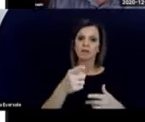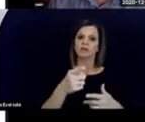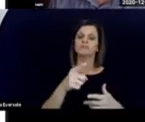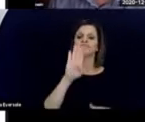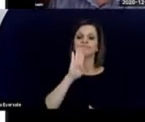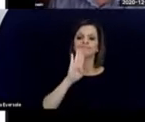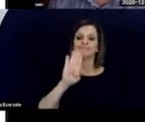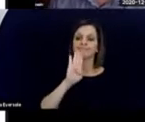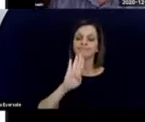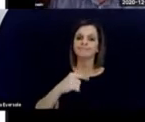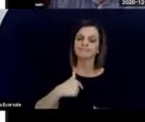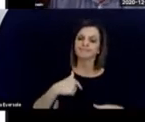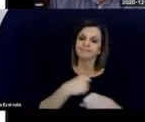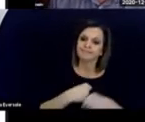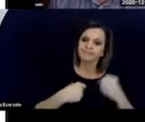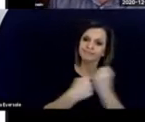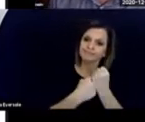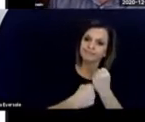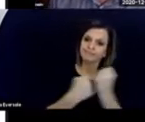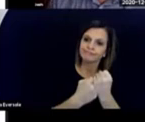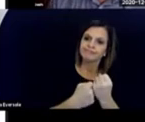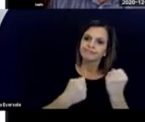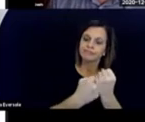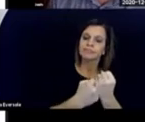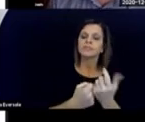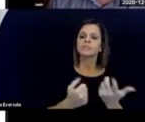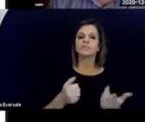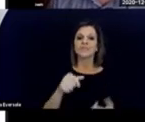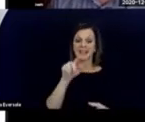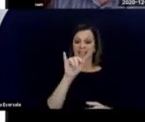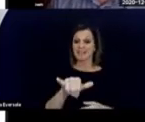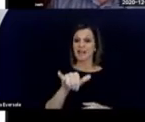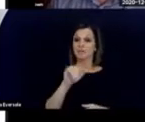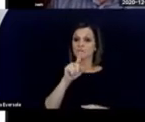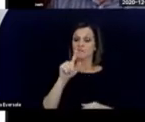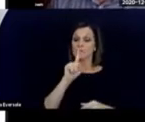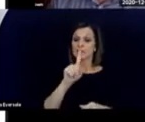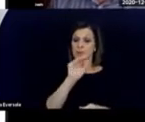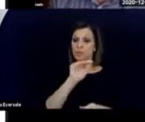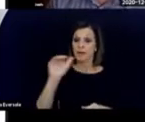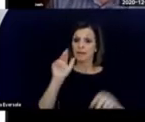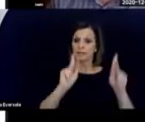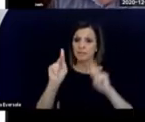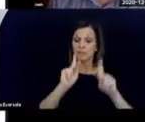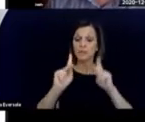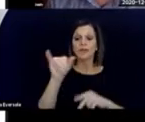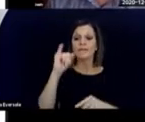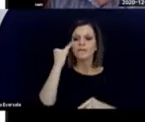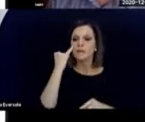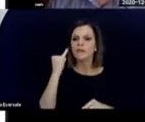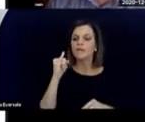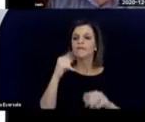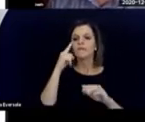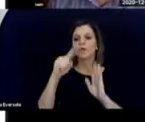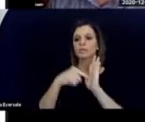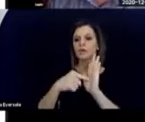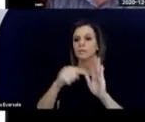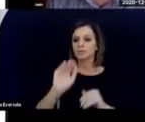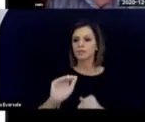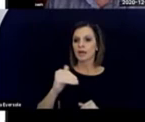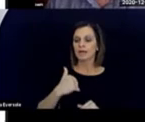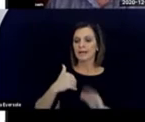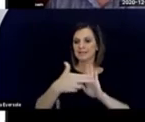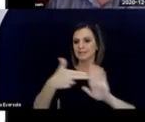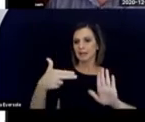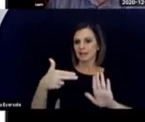their child's team. It, it, it reminds people that even if the child has a diagnosis